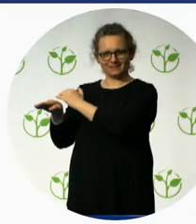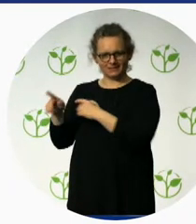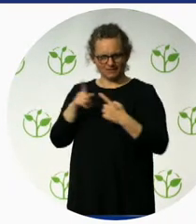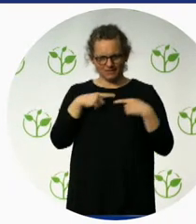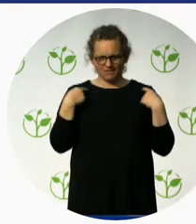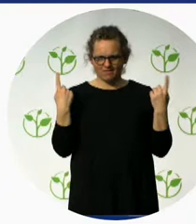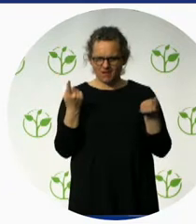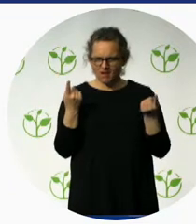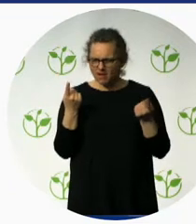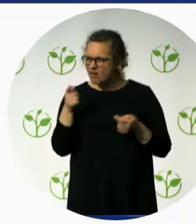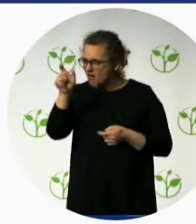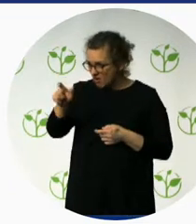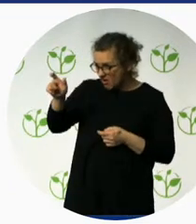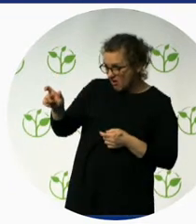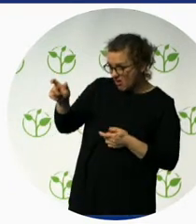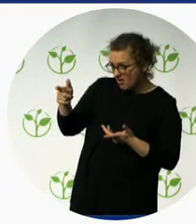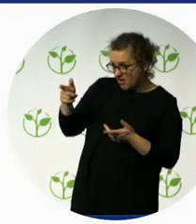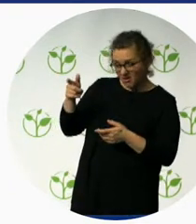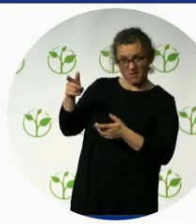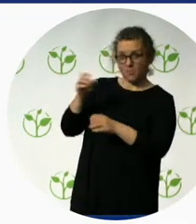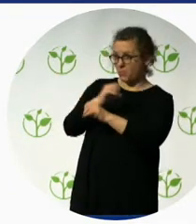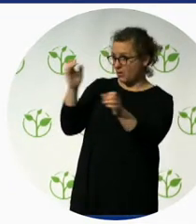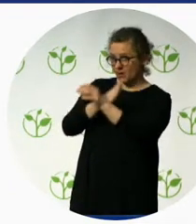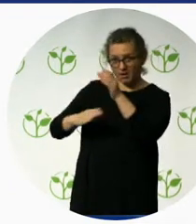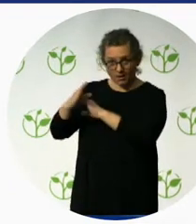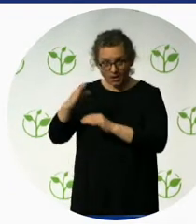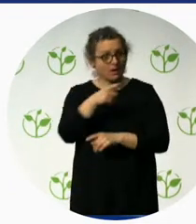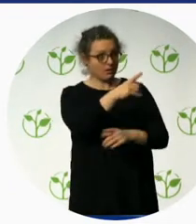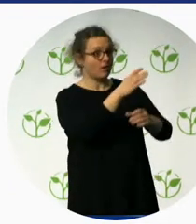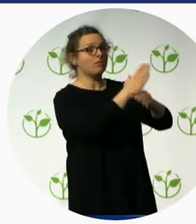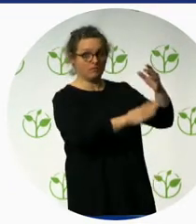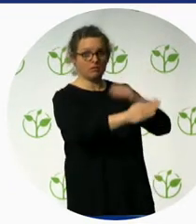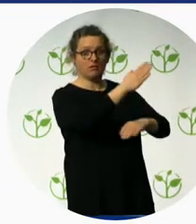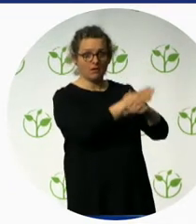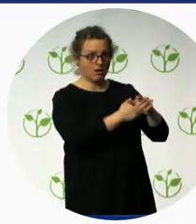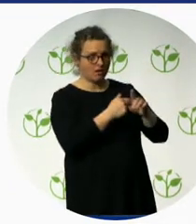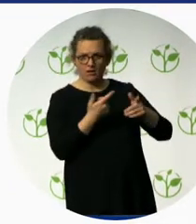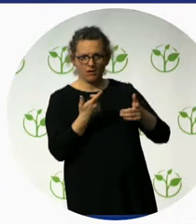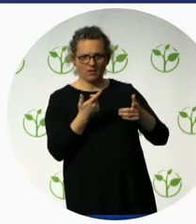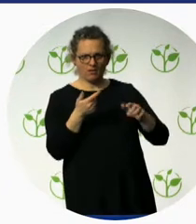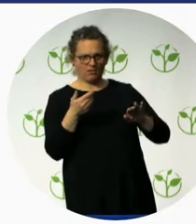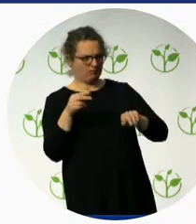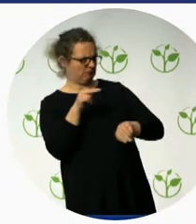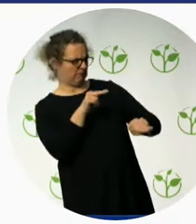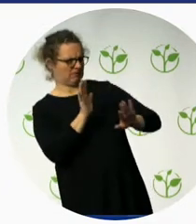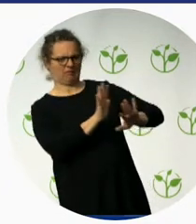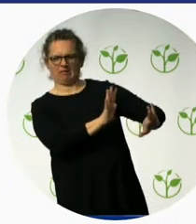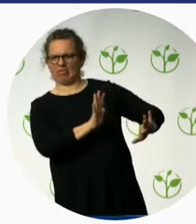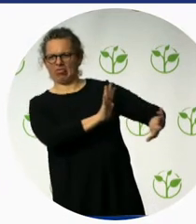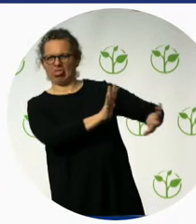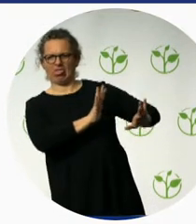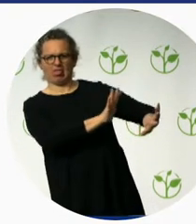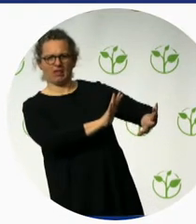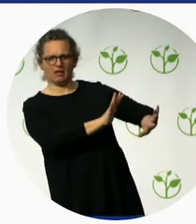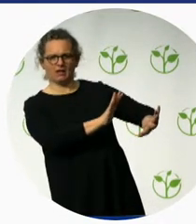ever interacted with a person with disabilities. They have their own apprehensions and hesitations, like what would happen if I say something